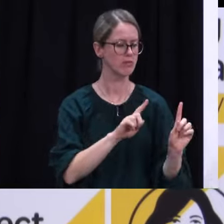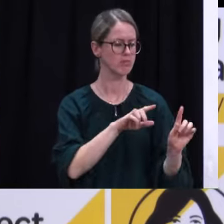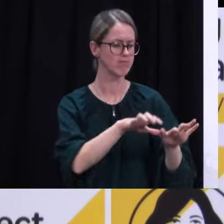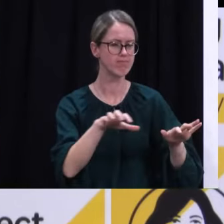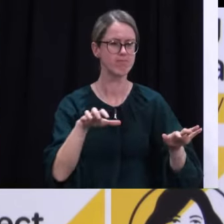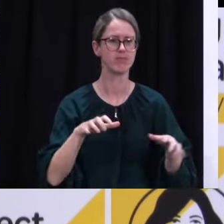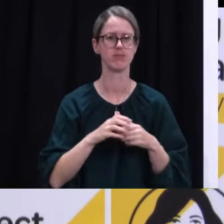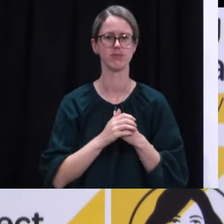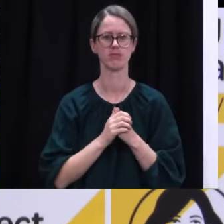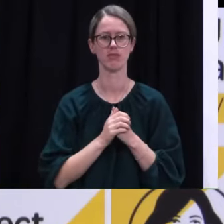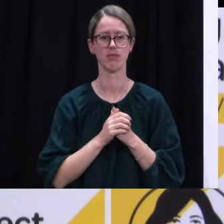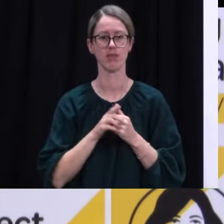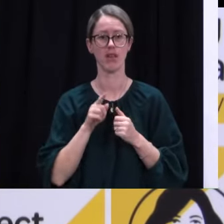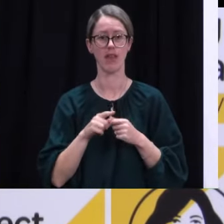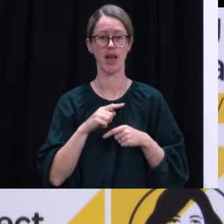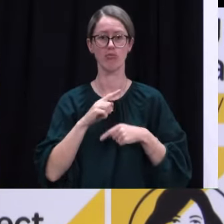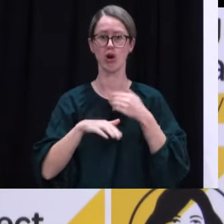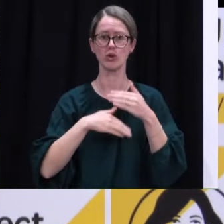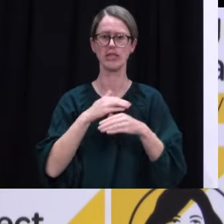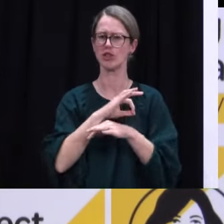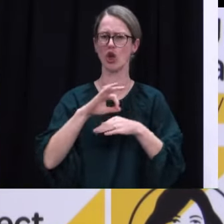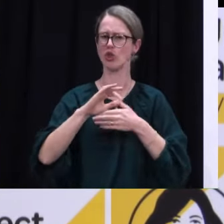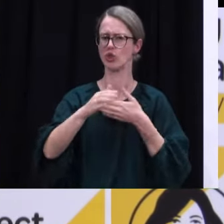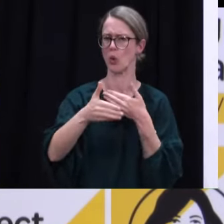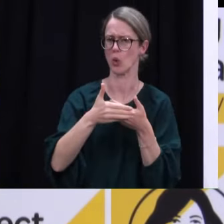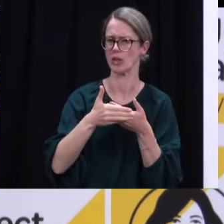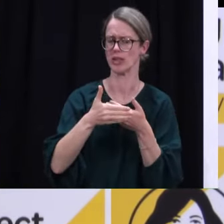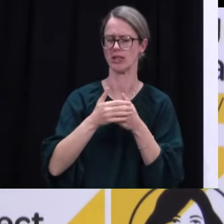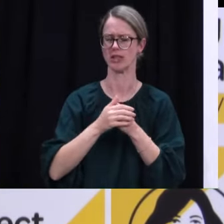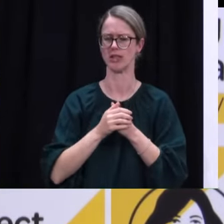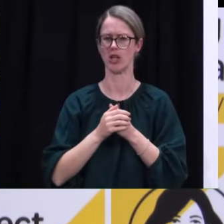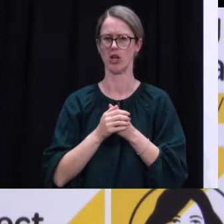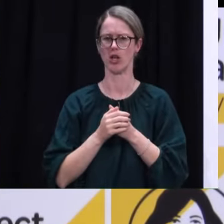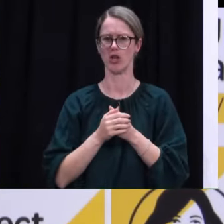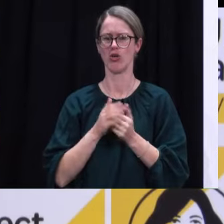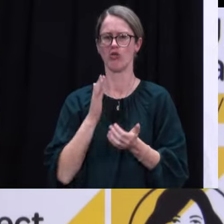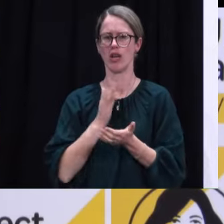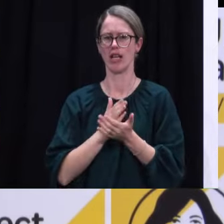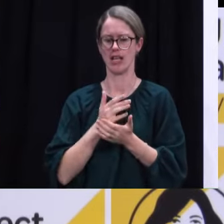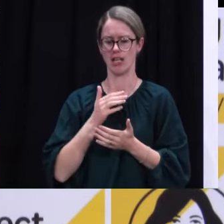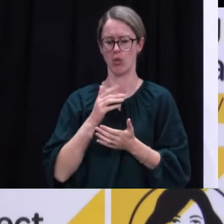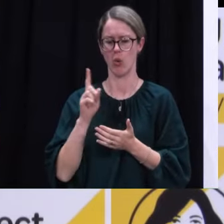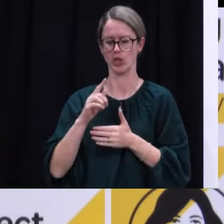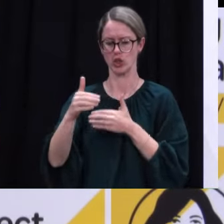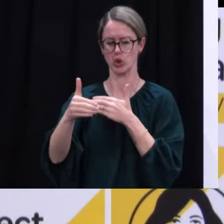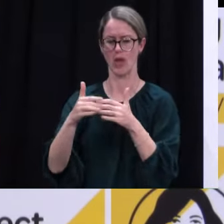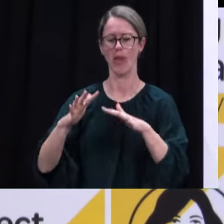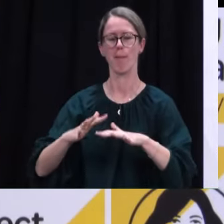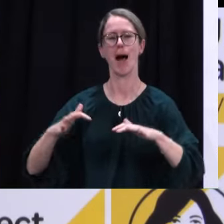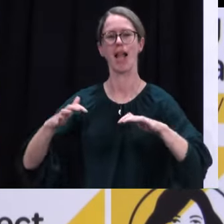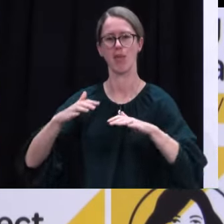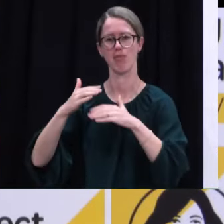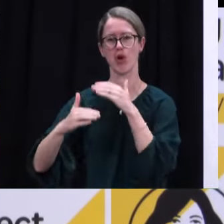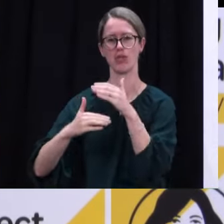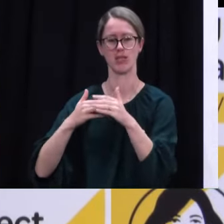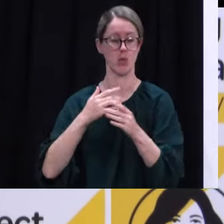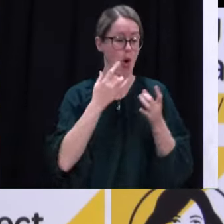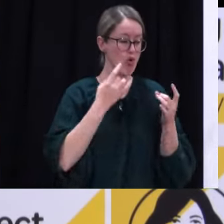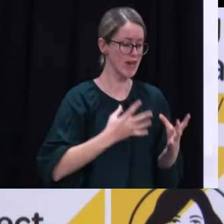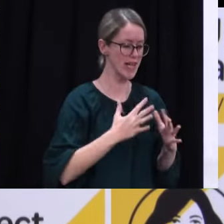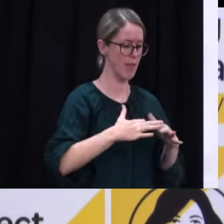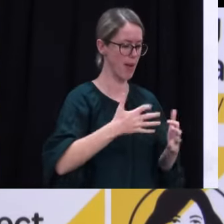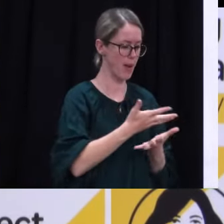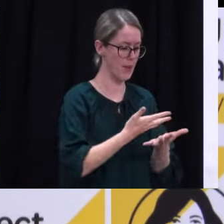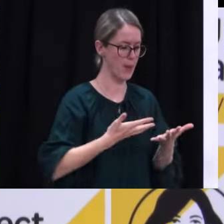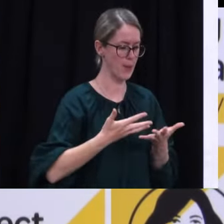We haven't shortened that process. And so, really, the only thing we're looking to shorten is the part that Parliament goes through after the public have